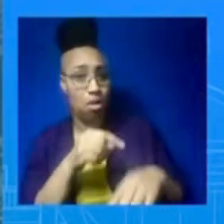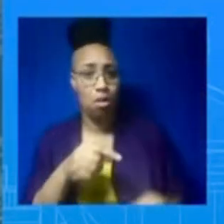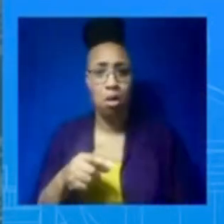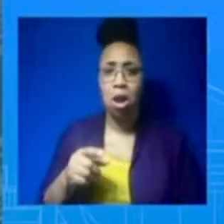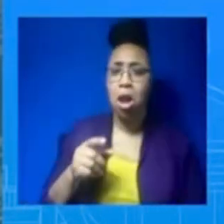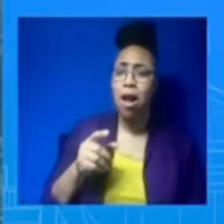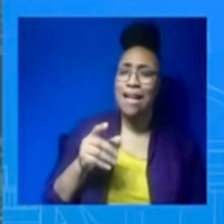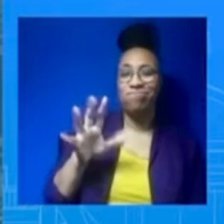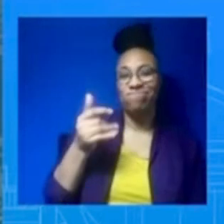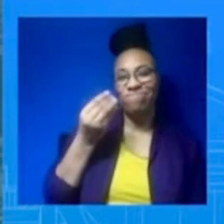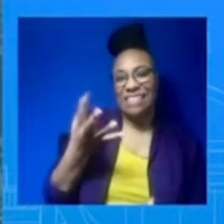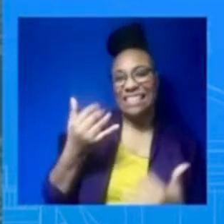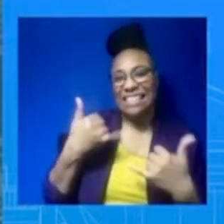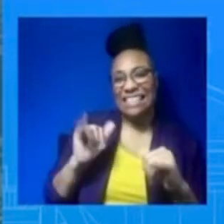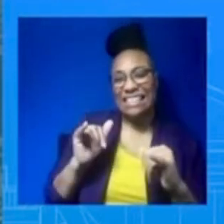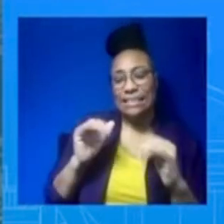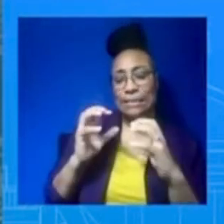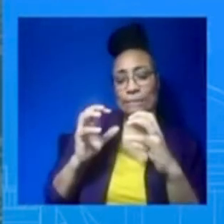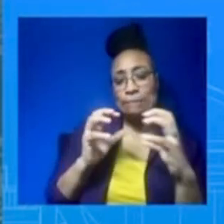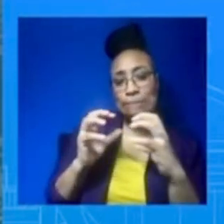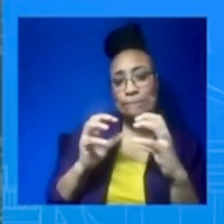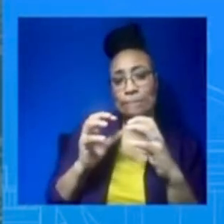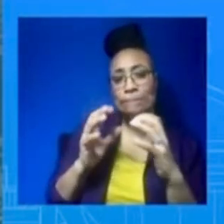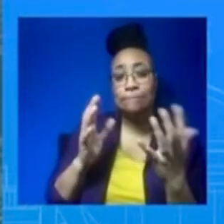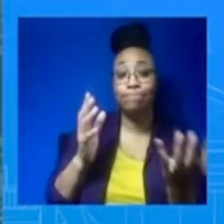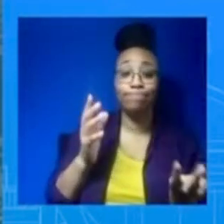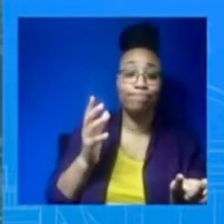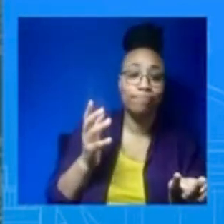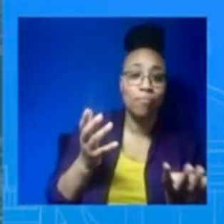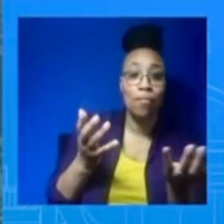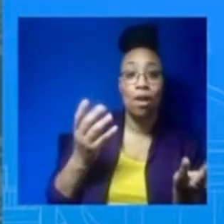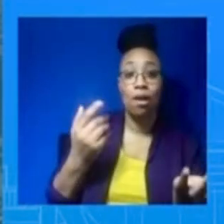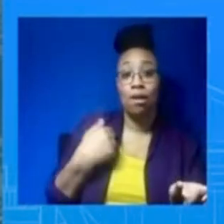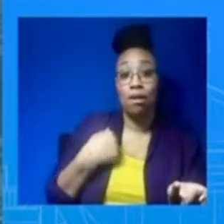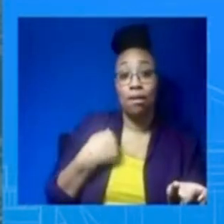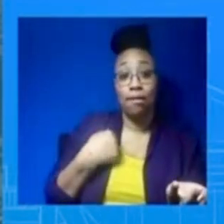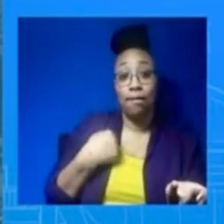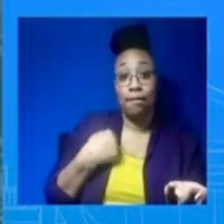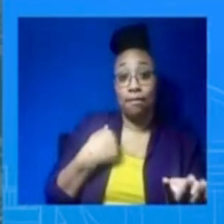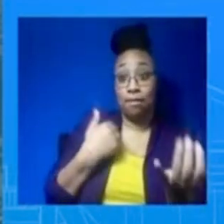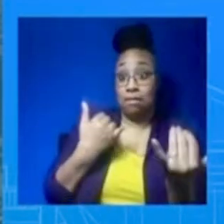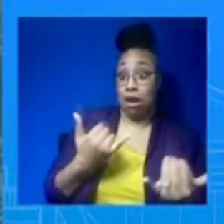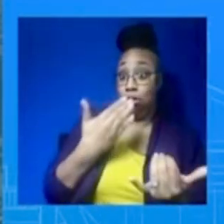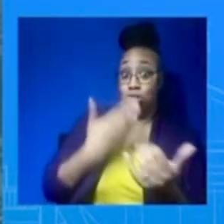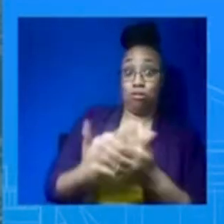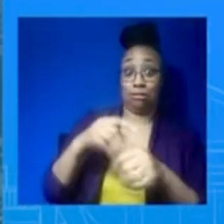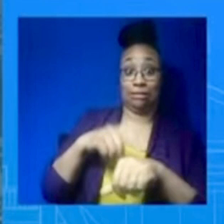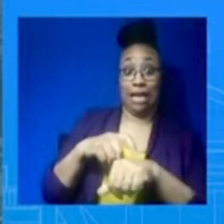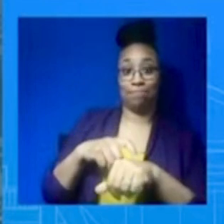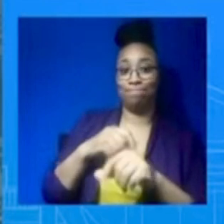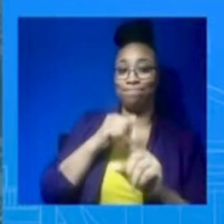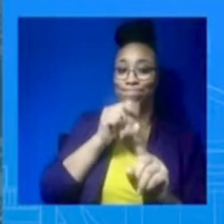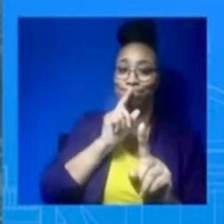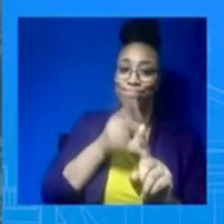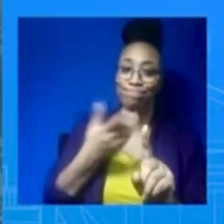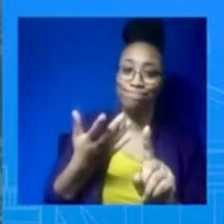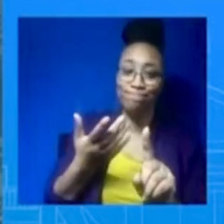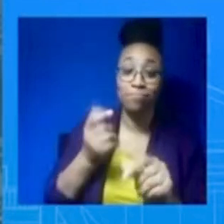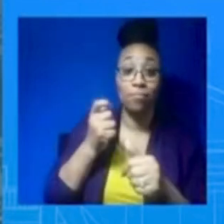We don't believe it's the appropriate time right now for Secretary Blinken to travel to Beijing. And you heard the President that he will